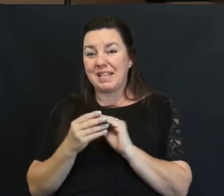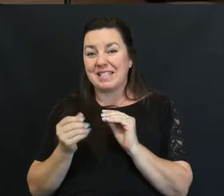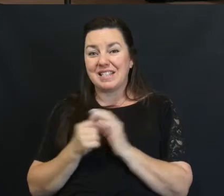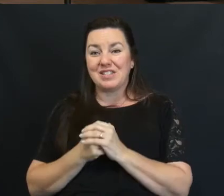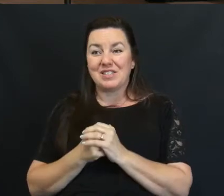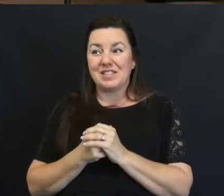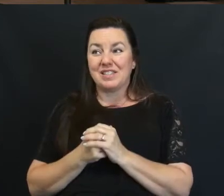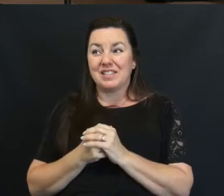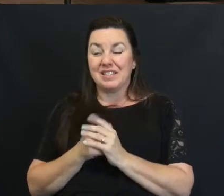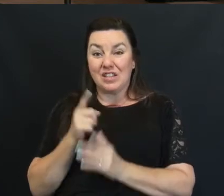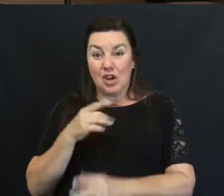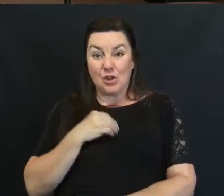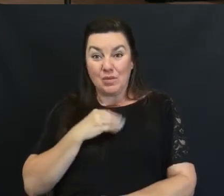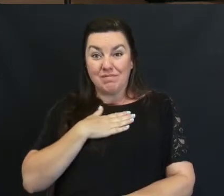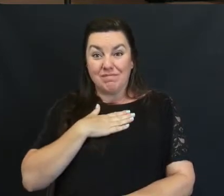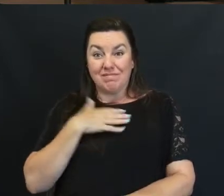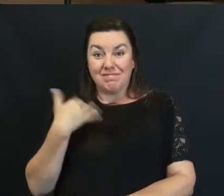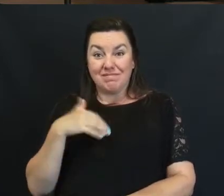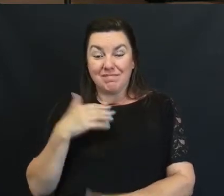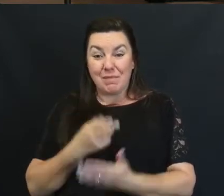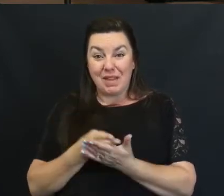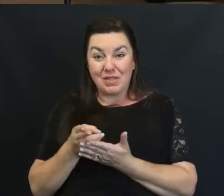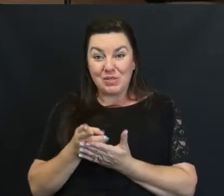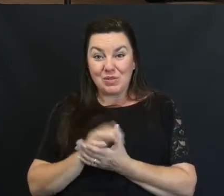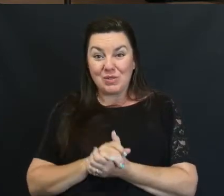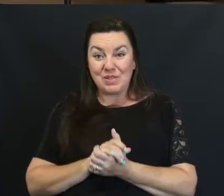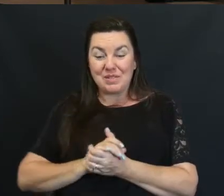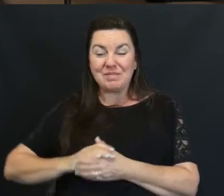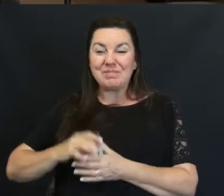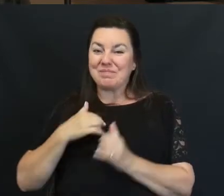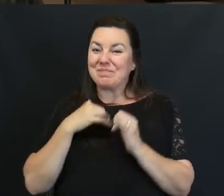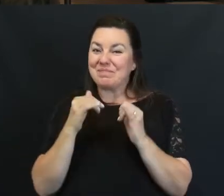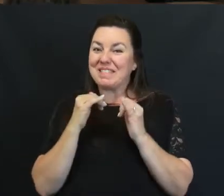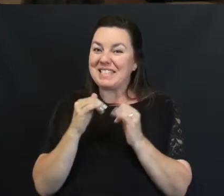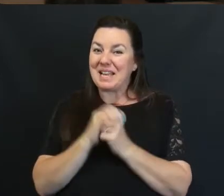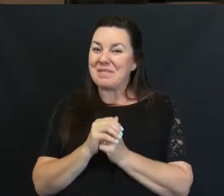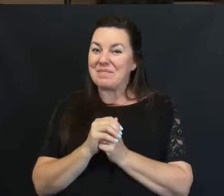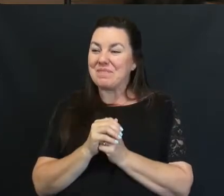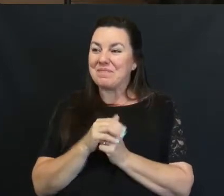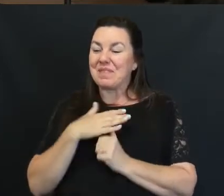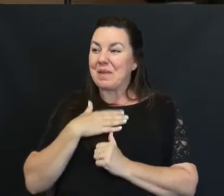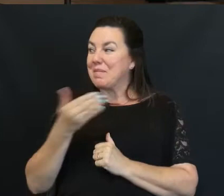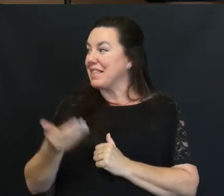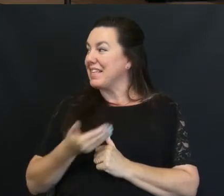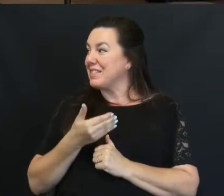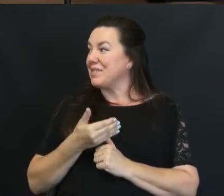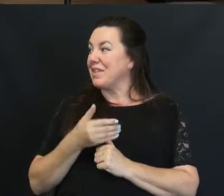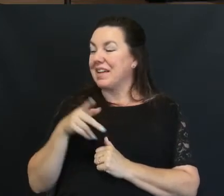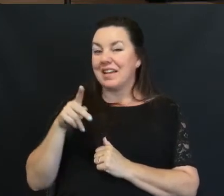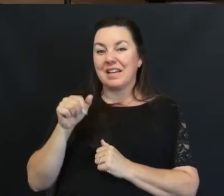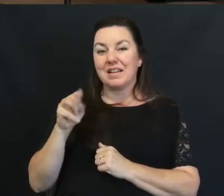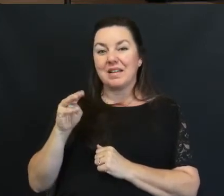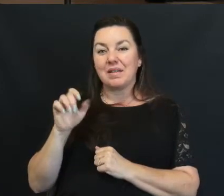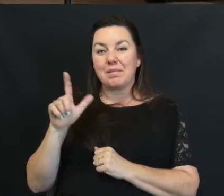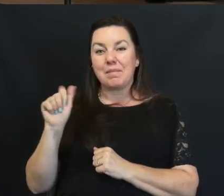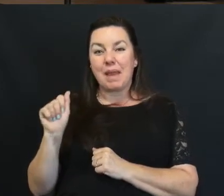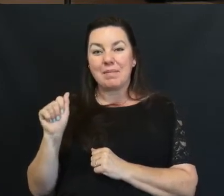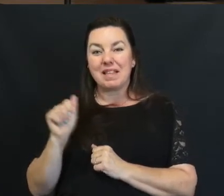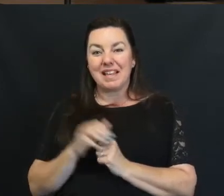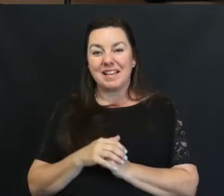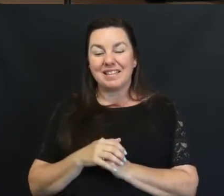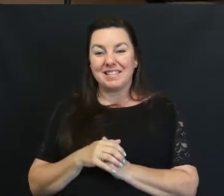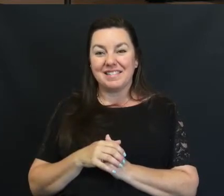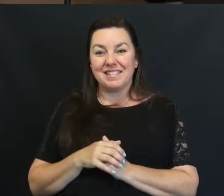Are you guys inspired And encouraged By the truth so far? Me too Okay Please welcome up Pamela Come on up